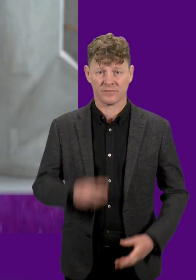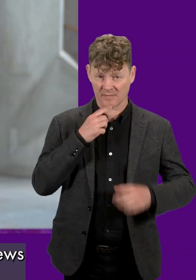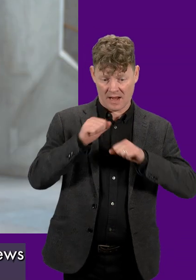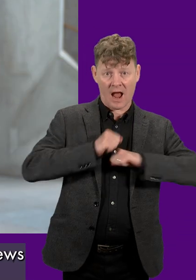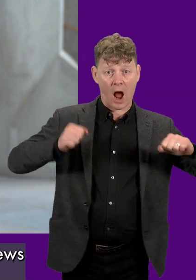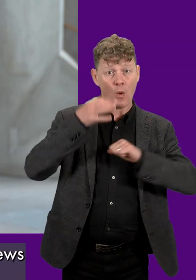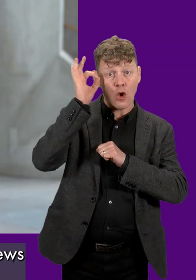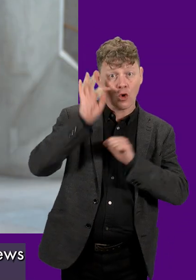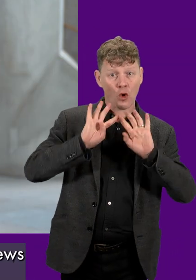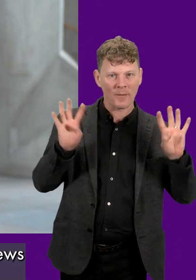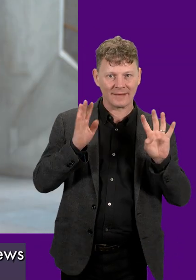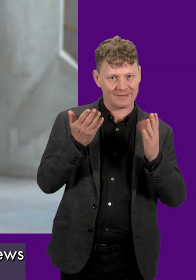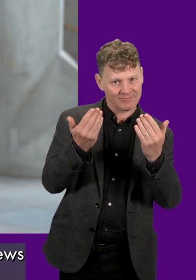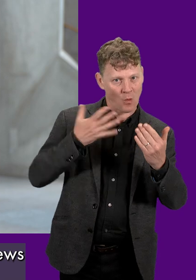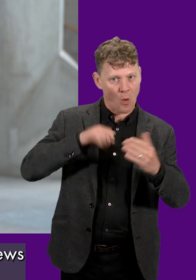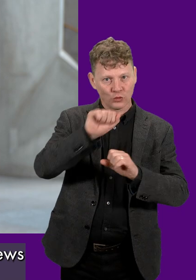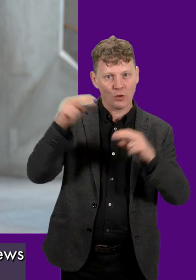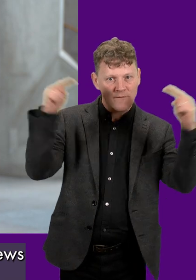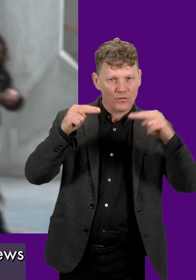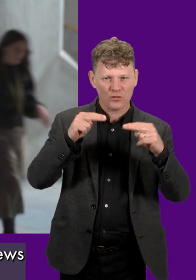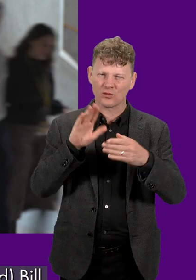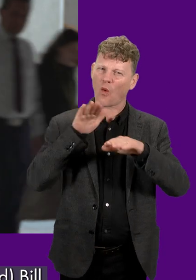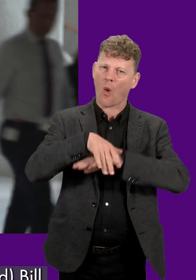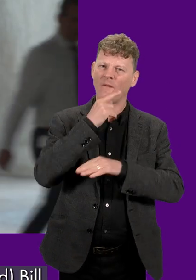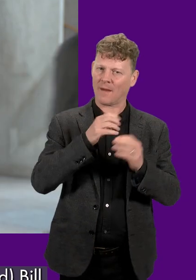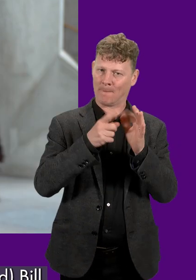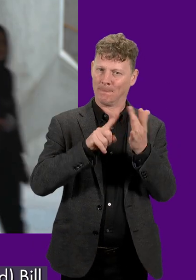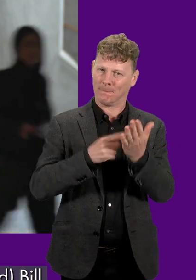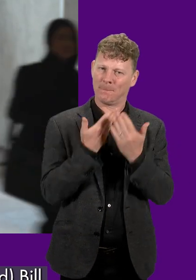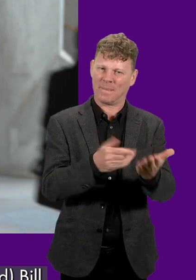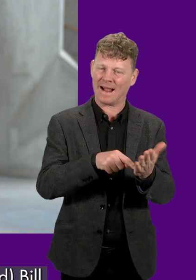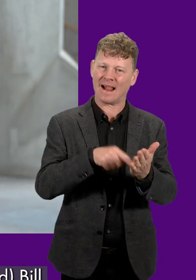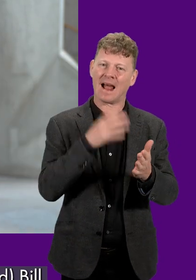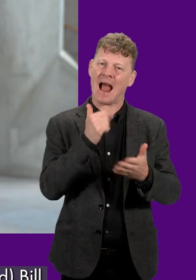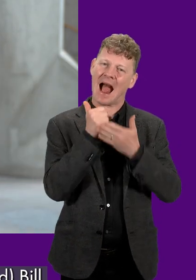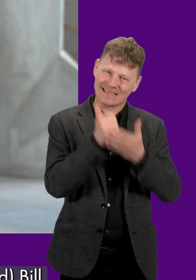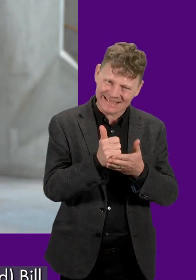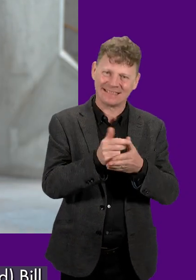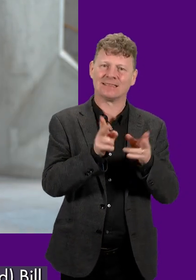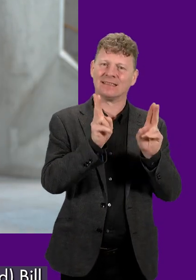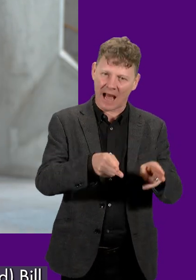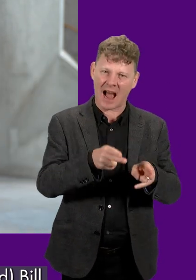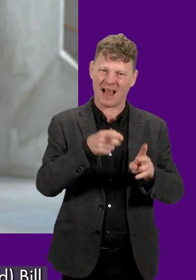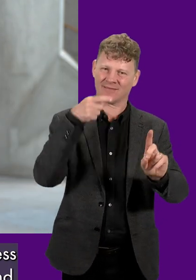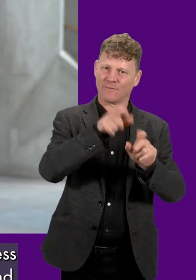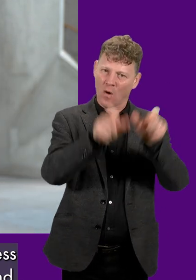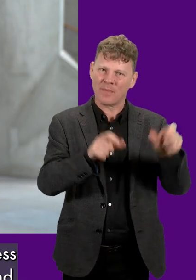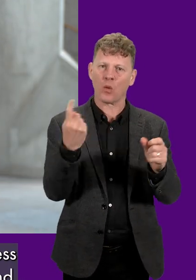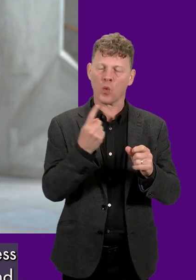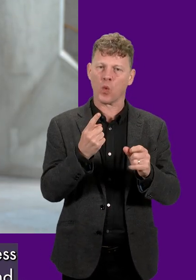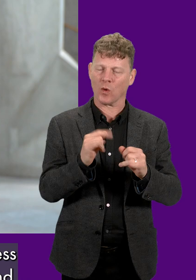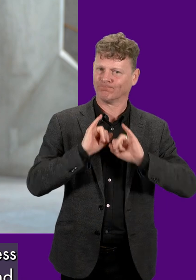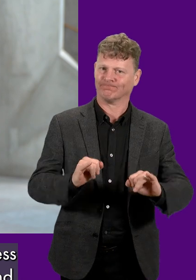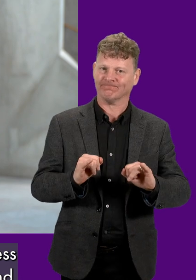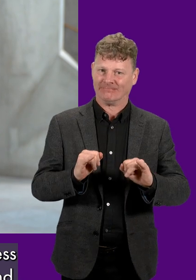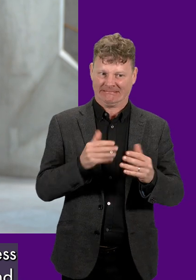Our committee is seeking views on the Assisted Dying for Terminally Ill Adults' Scotland bill. This would